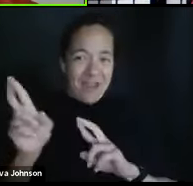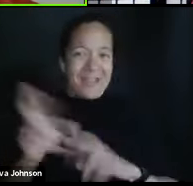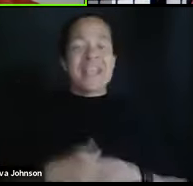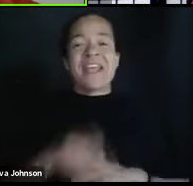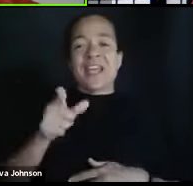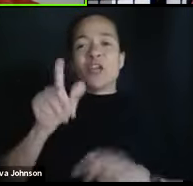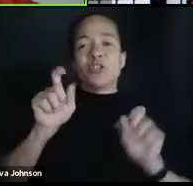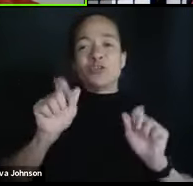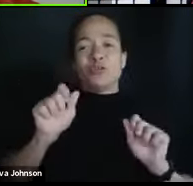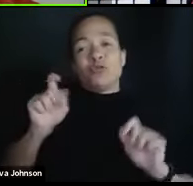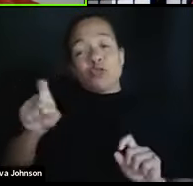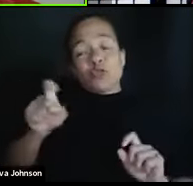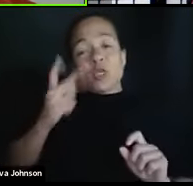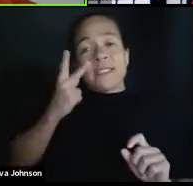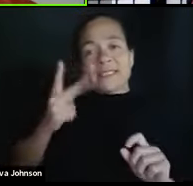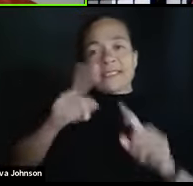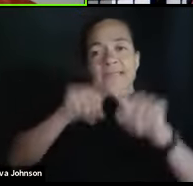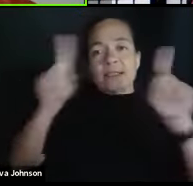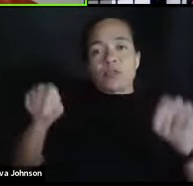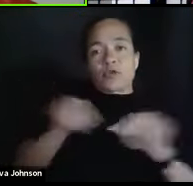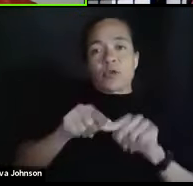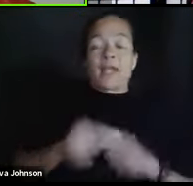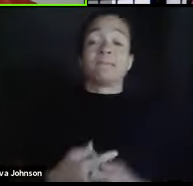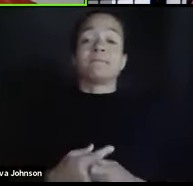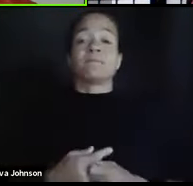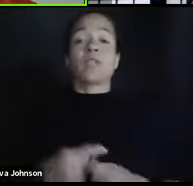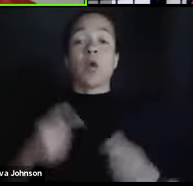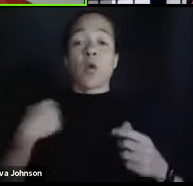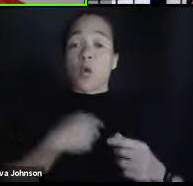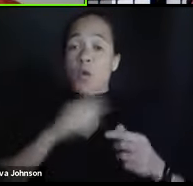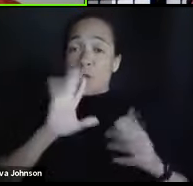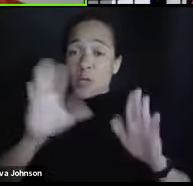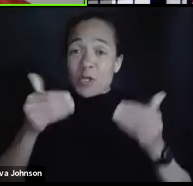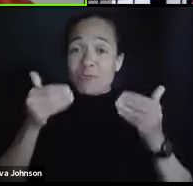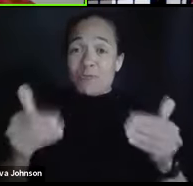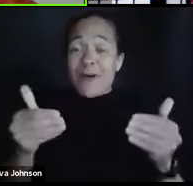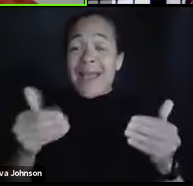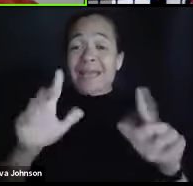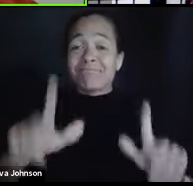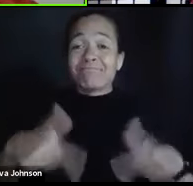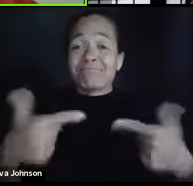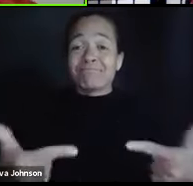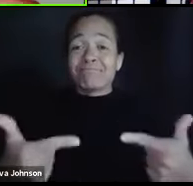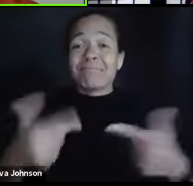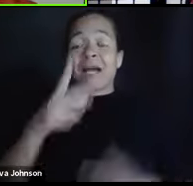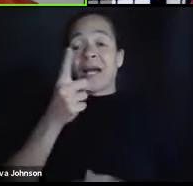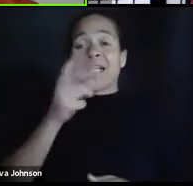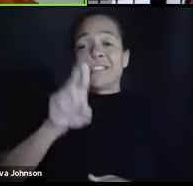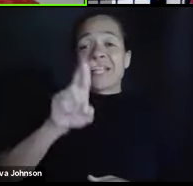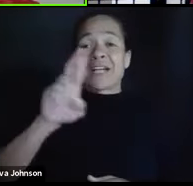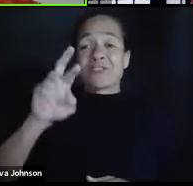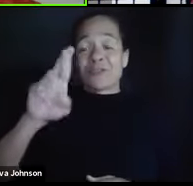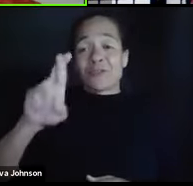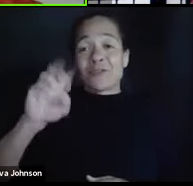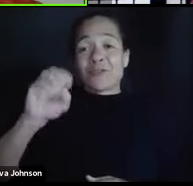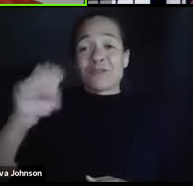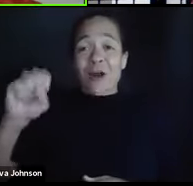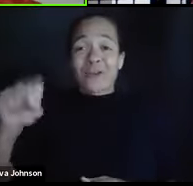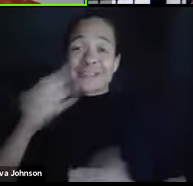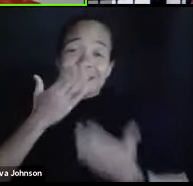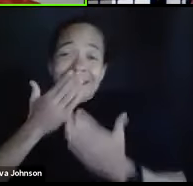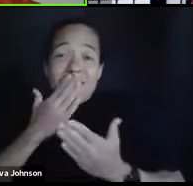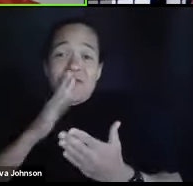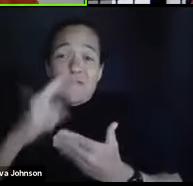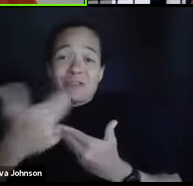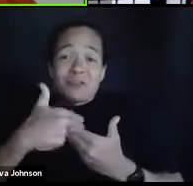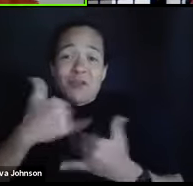that on your screen tonight. But without further ado, I'm going to head go ahead and turn it over to Dr. Ross. Thank you again so much for being here with us tonight, Dr. Ross,